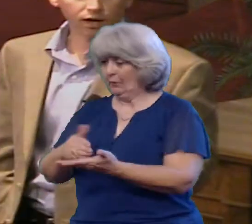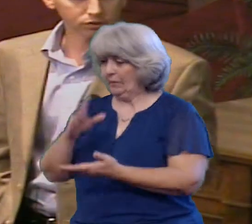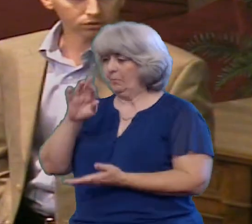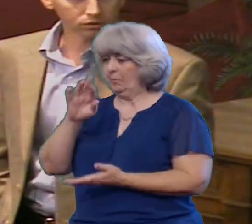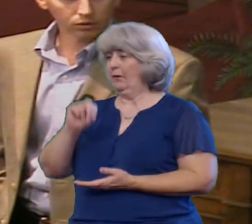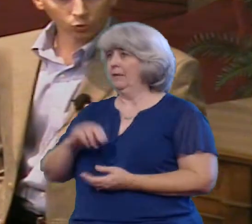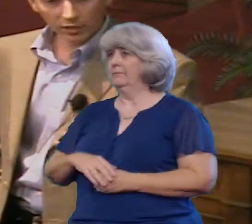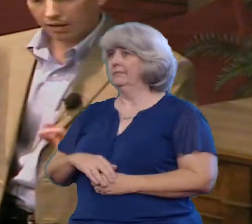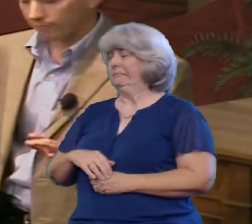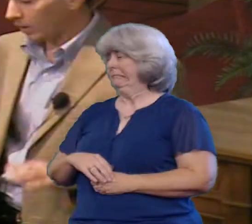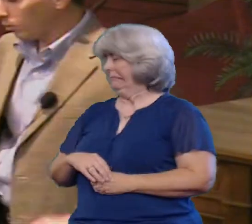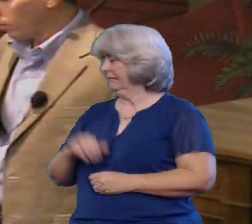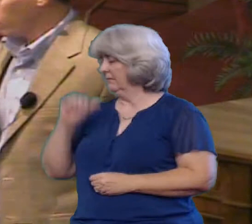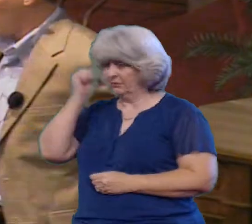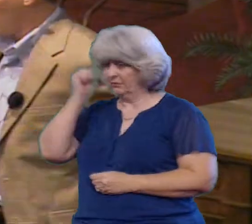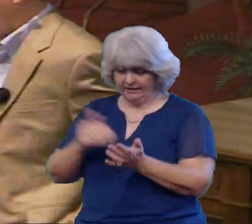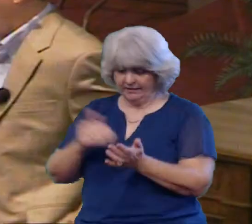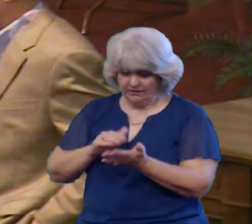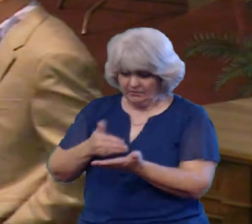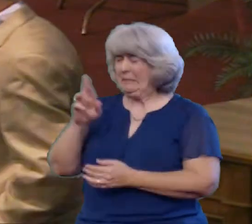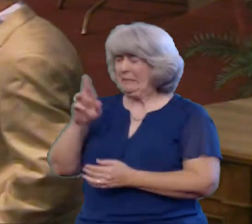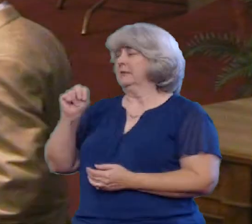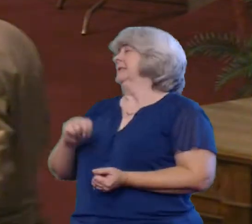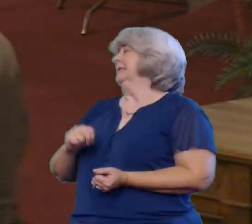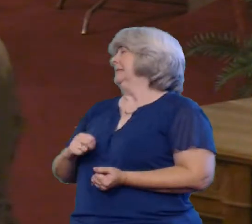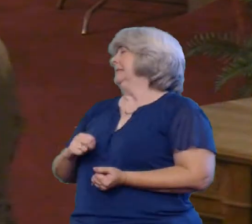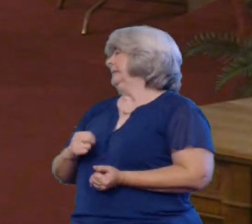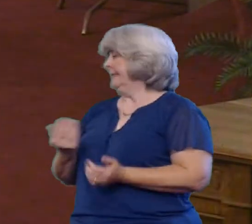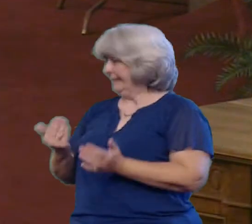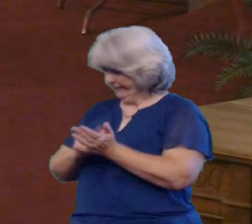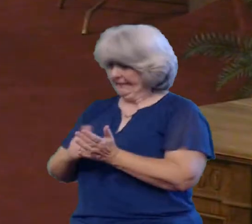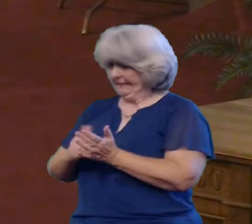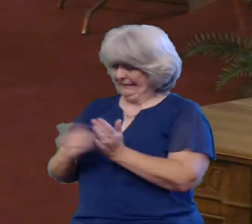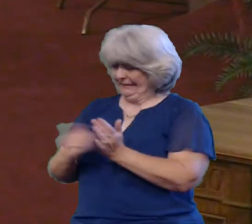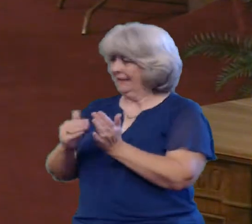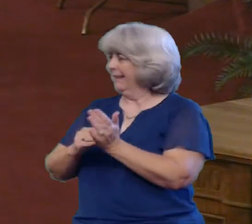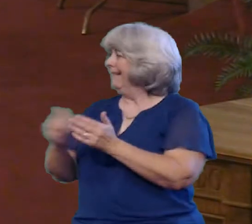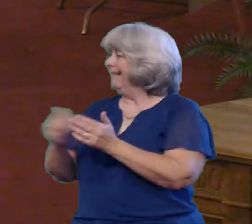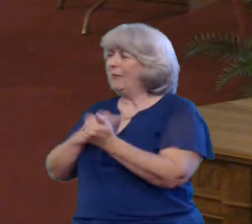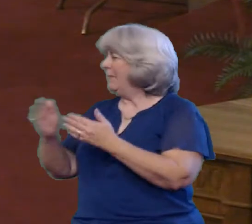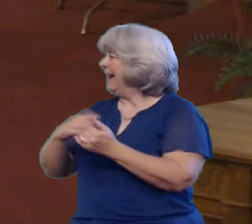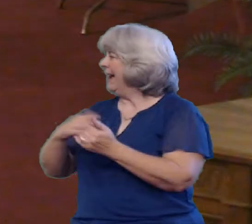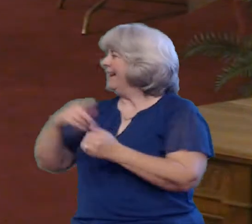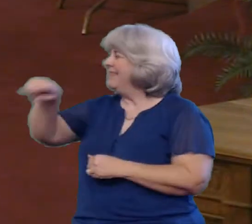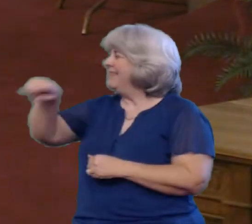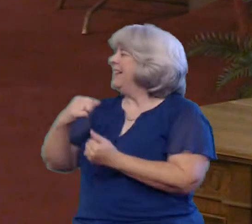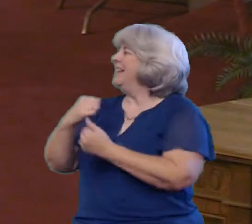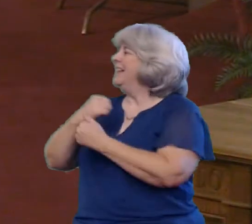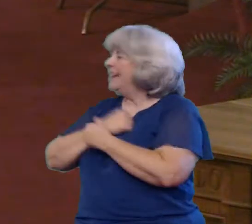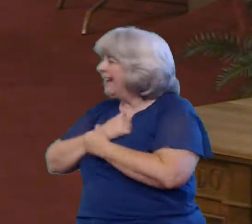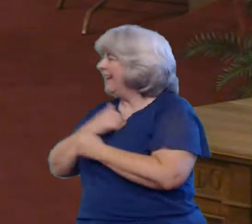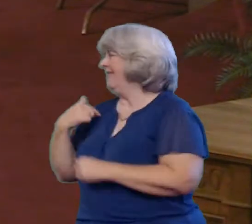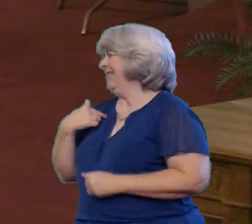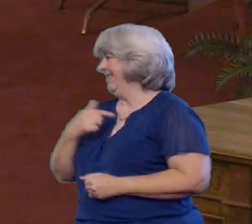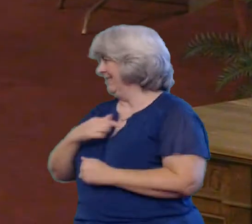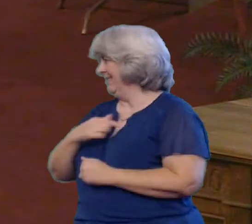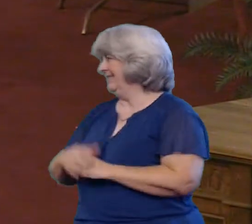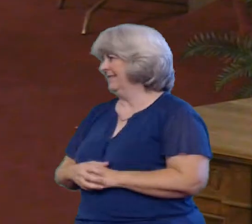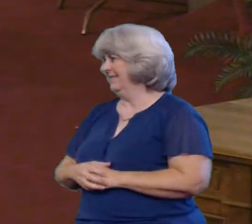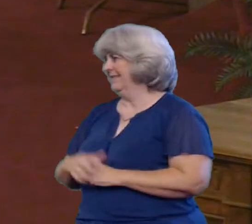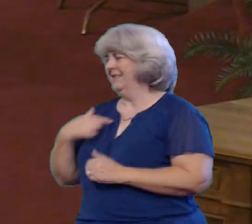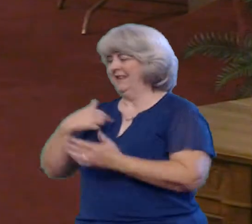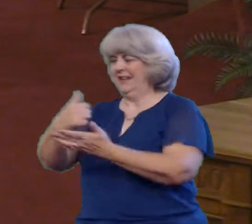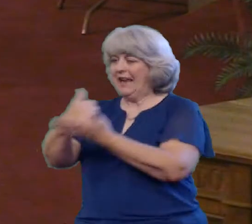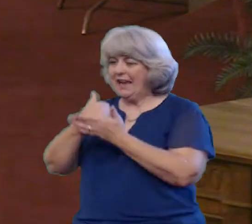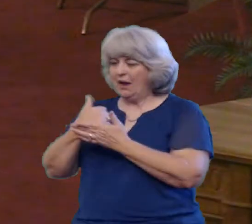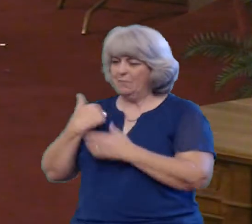lives We have family members that will love us You see, as families, when we work together to help one another be their best We